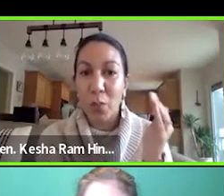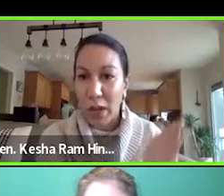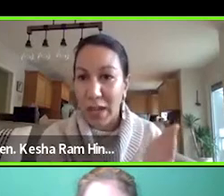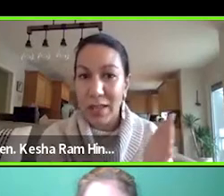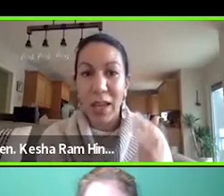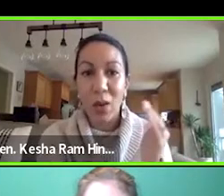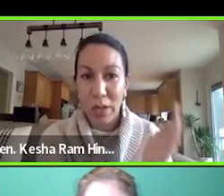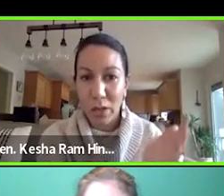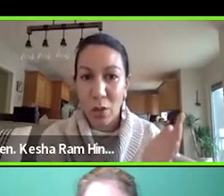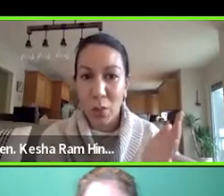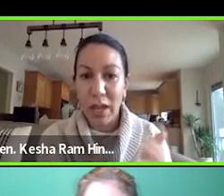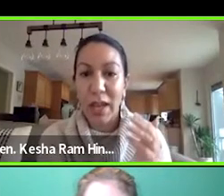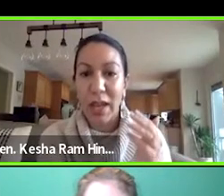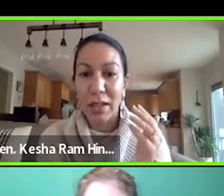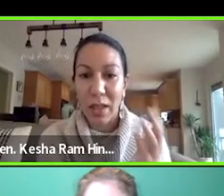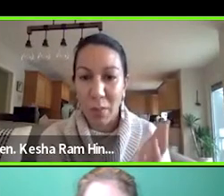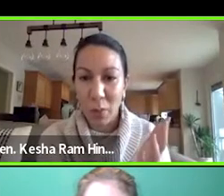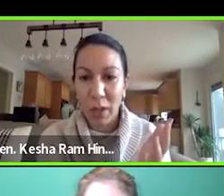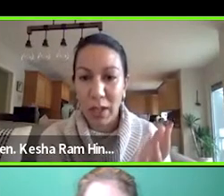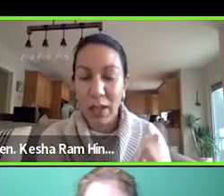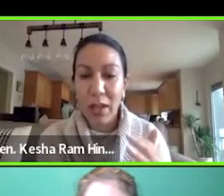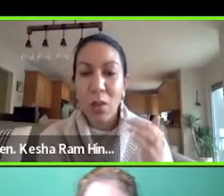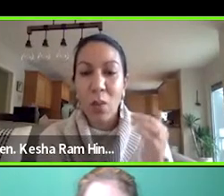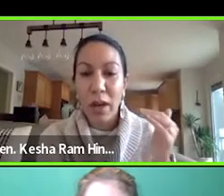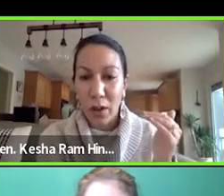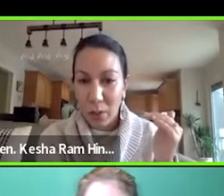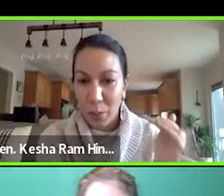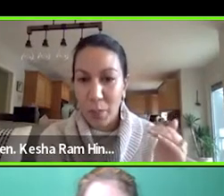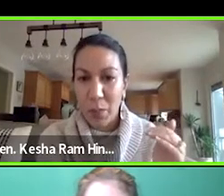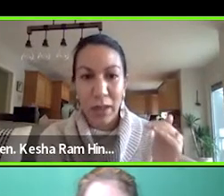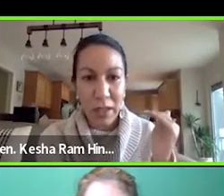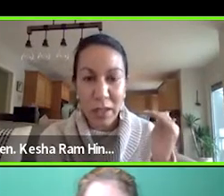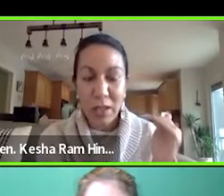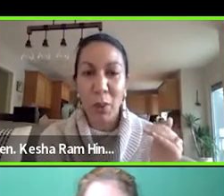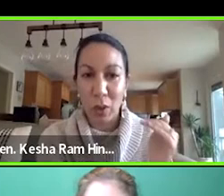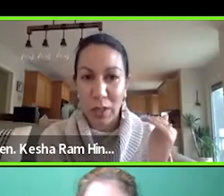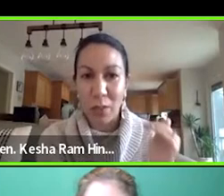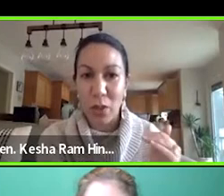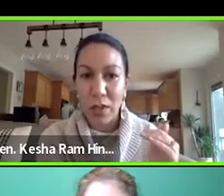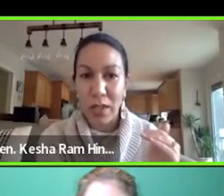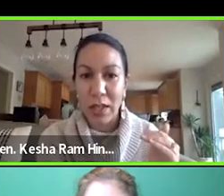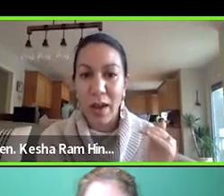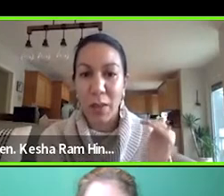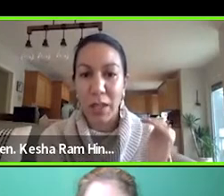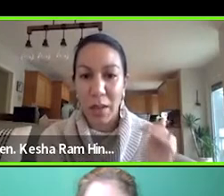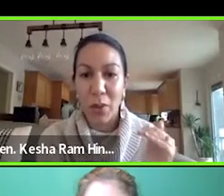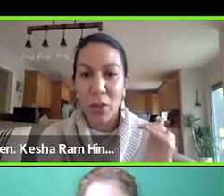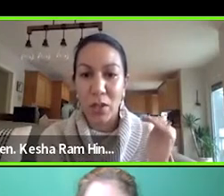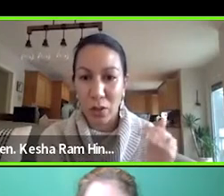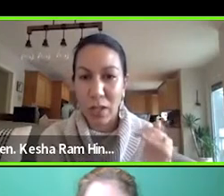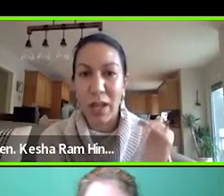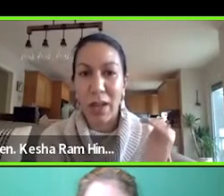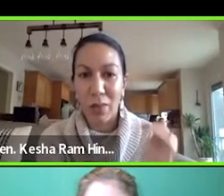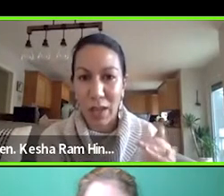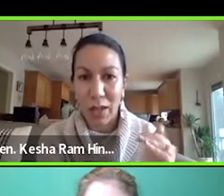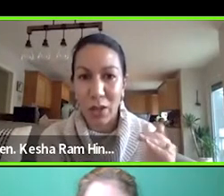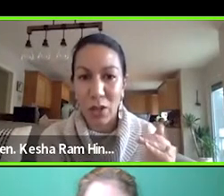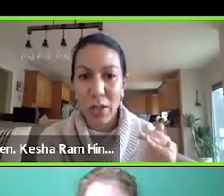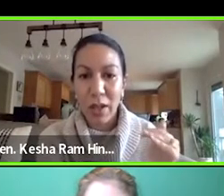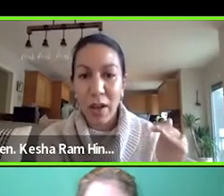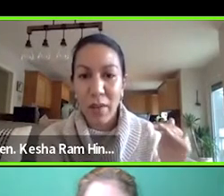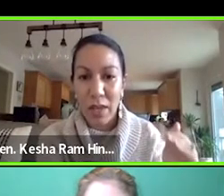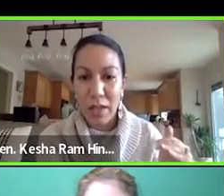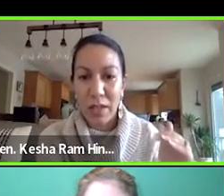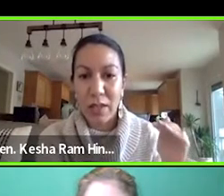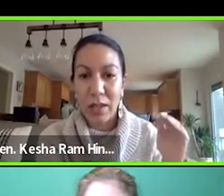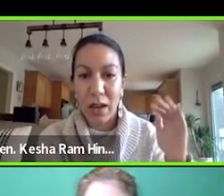going to go into breaks like winter break and summer break, where at least Burlington and Winooski have been able to start to take advantage